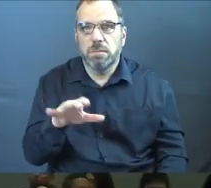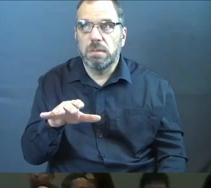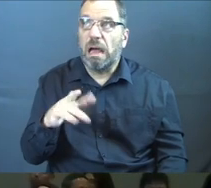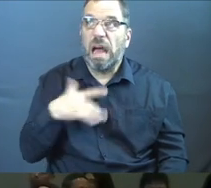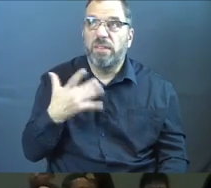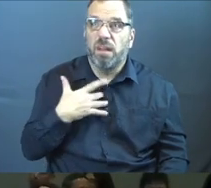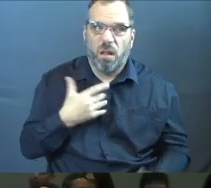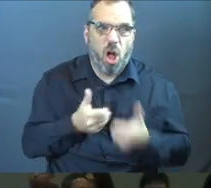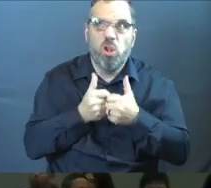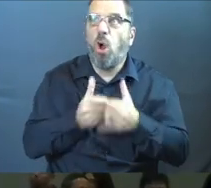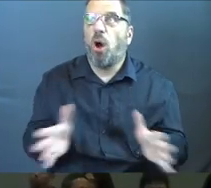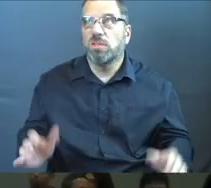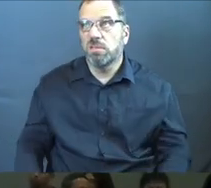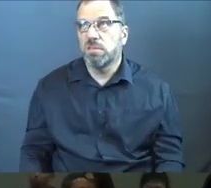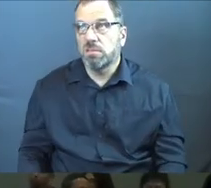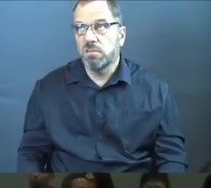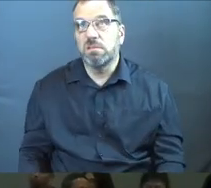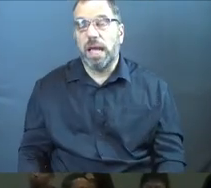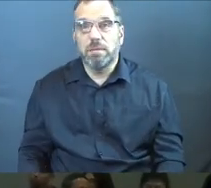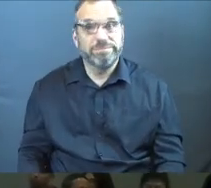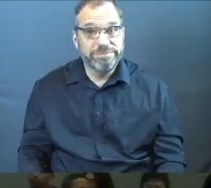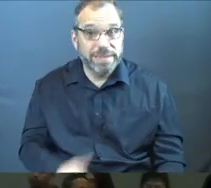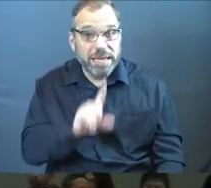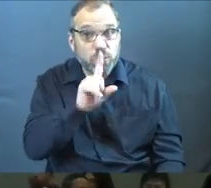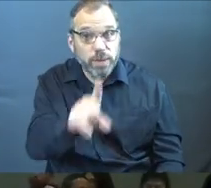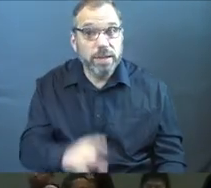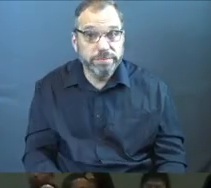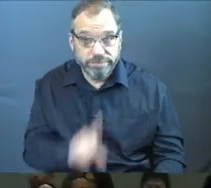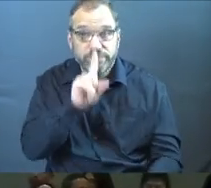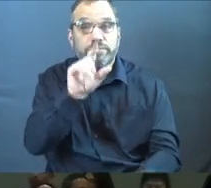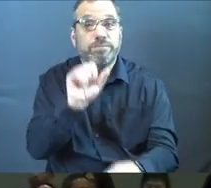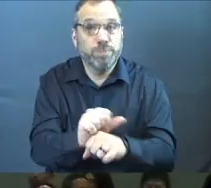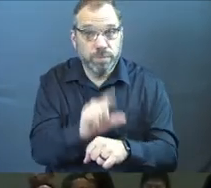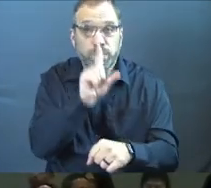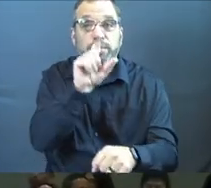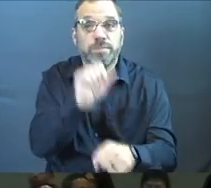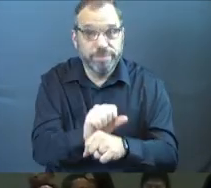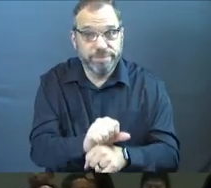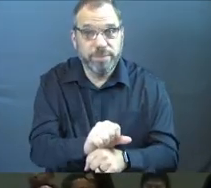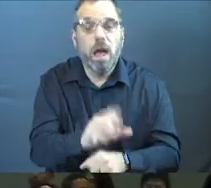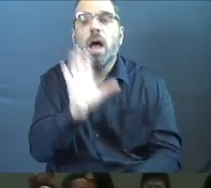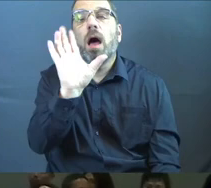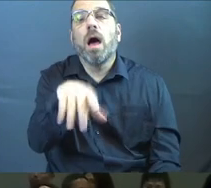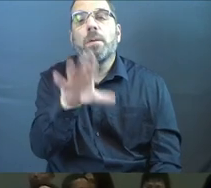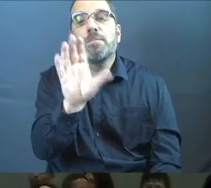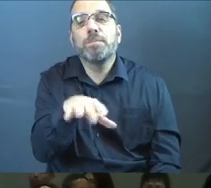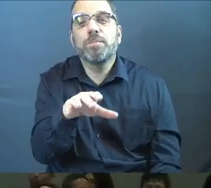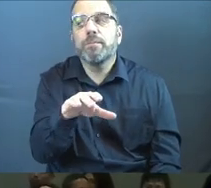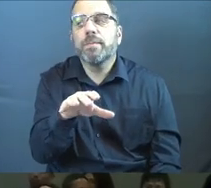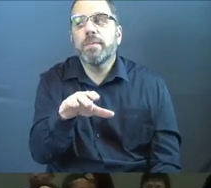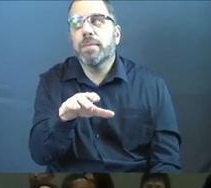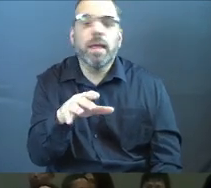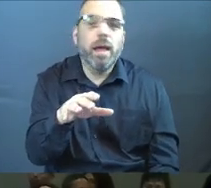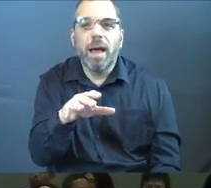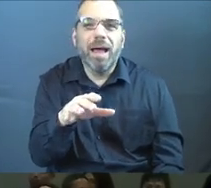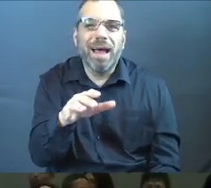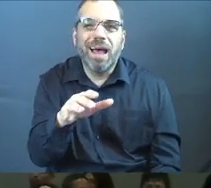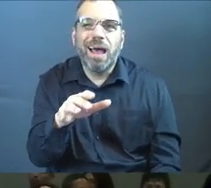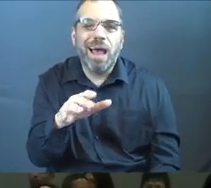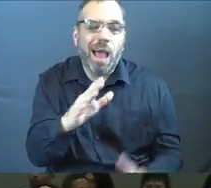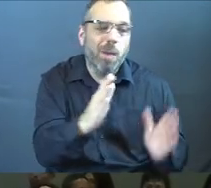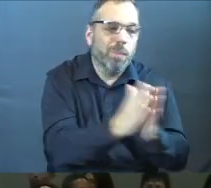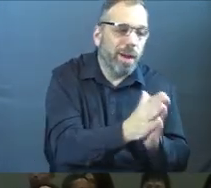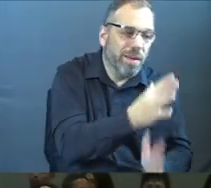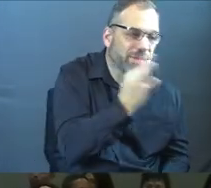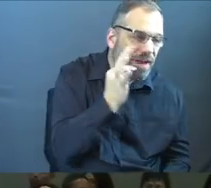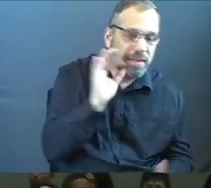more lost. It's a very real place. It's a very real place. And I'll say this too. I don't compare prayer and